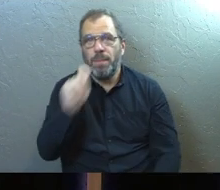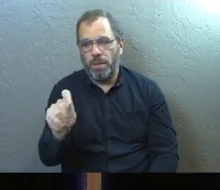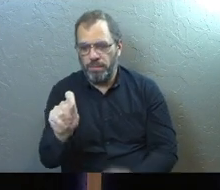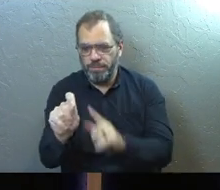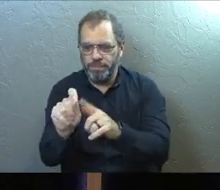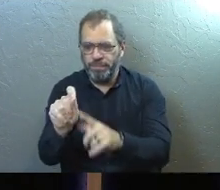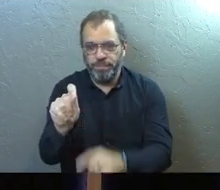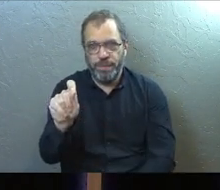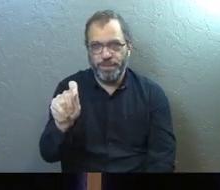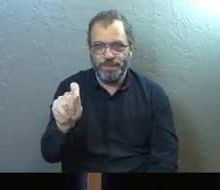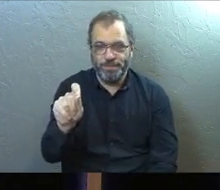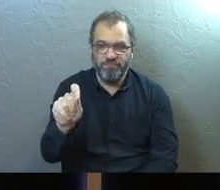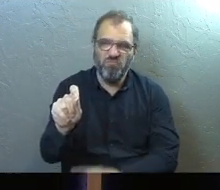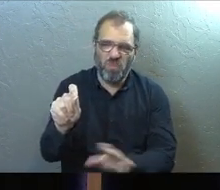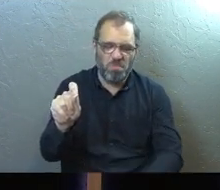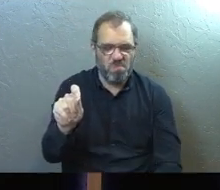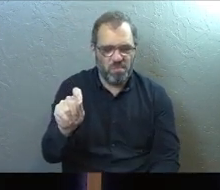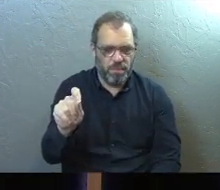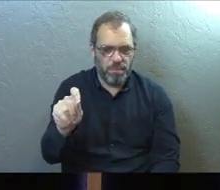period there,